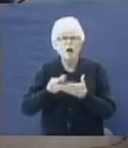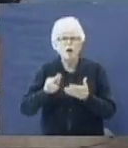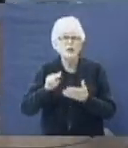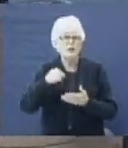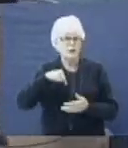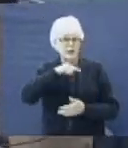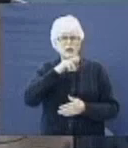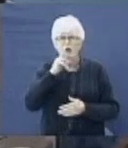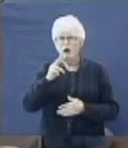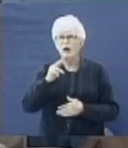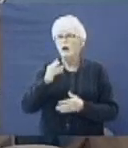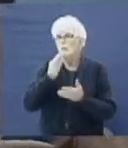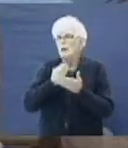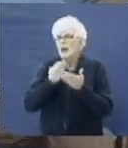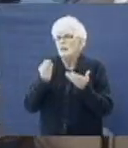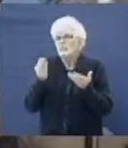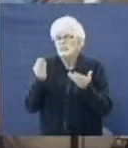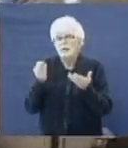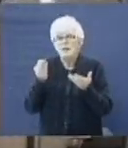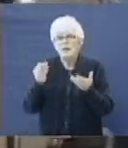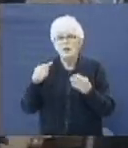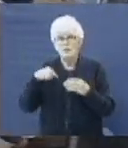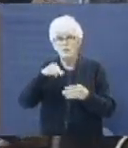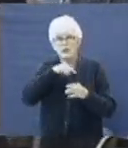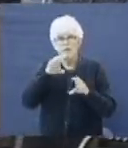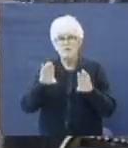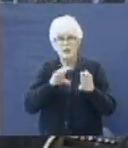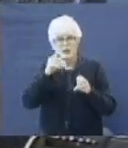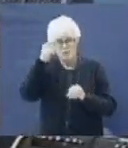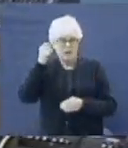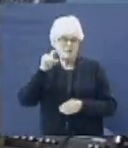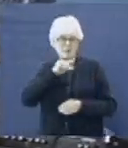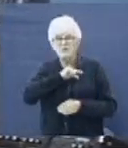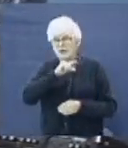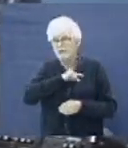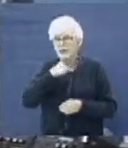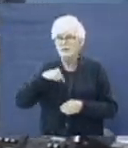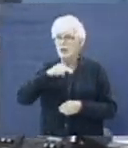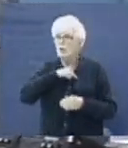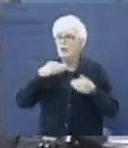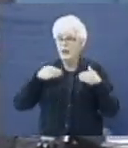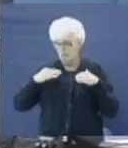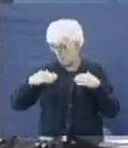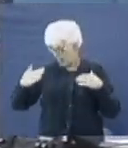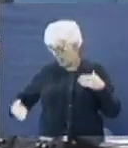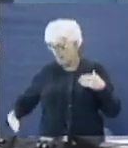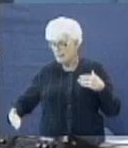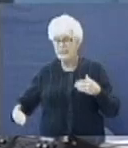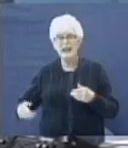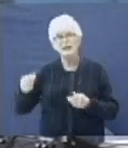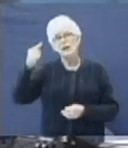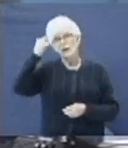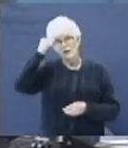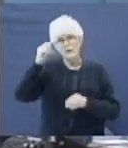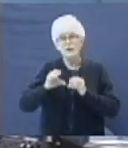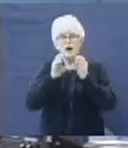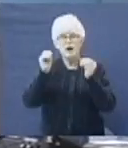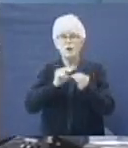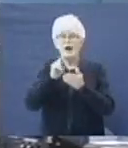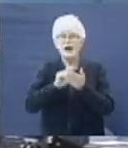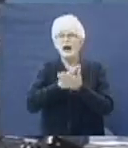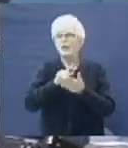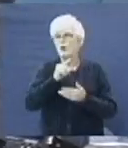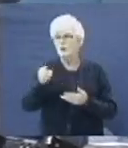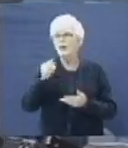because of some little standard or some little conviction that we have on the outside. And we think, oh, how holy they